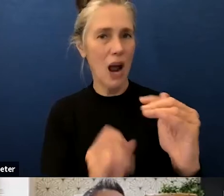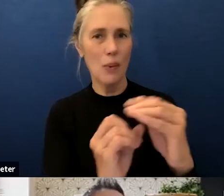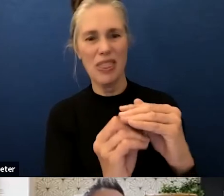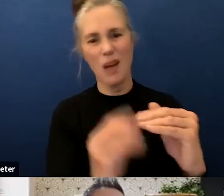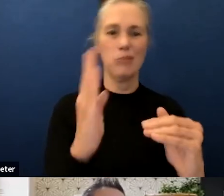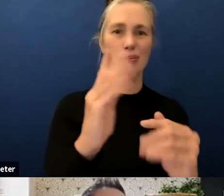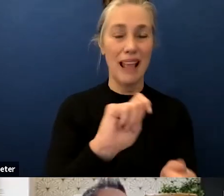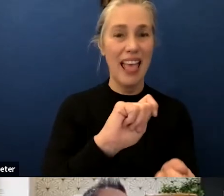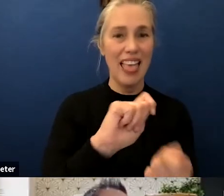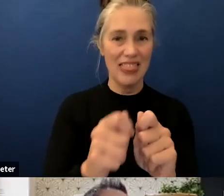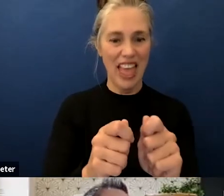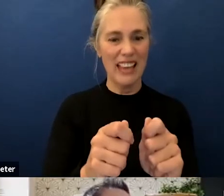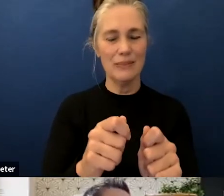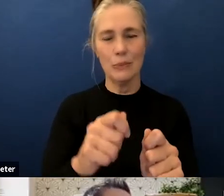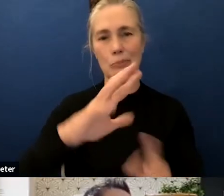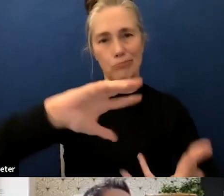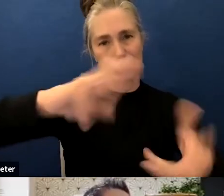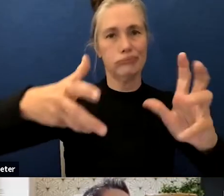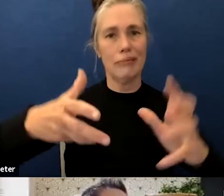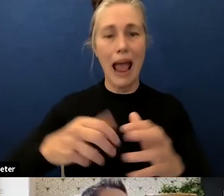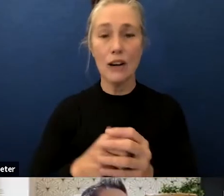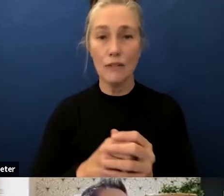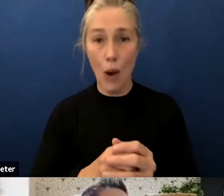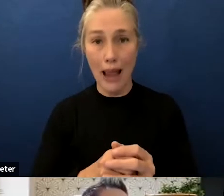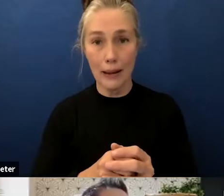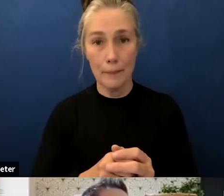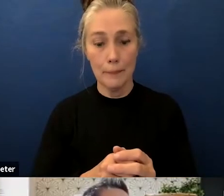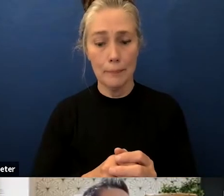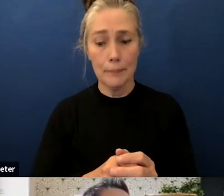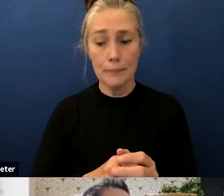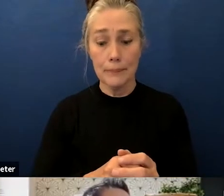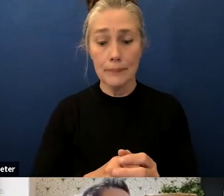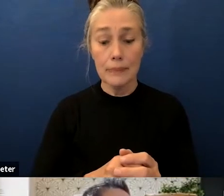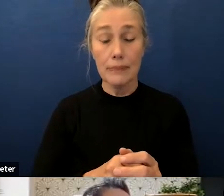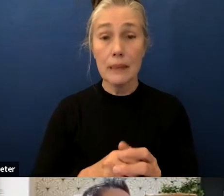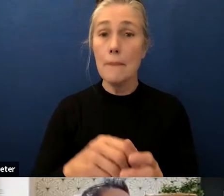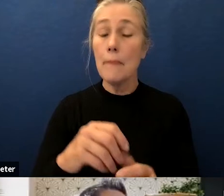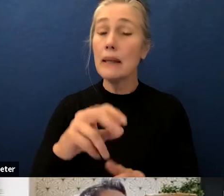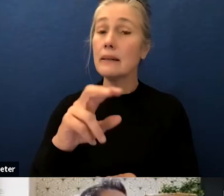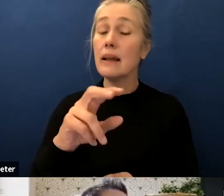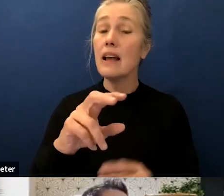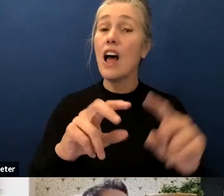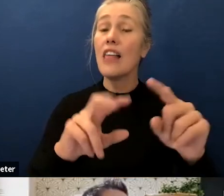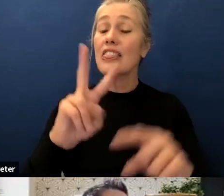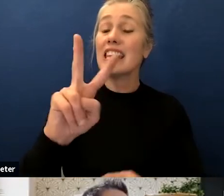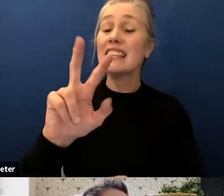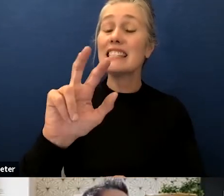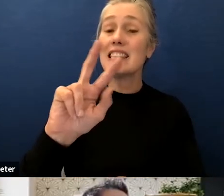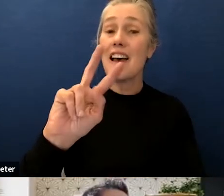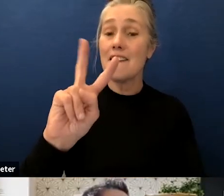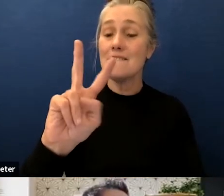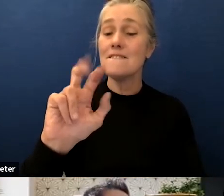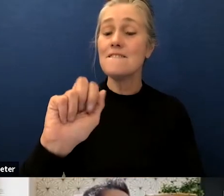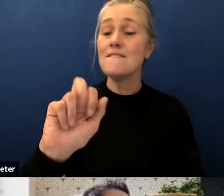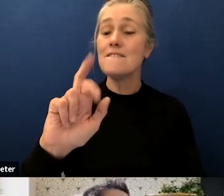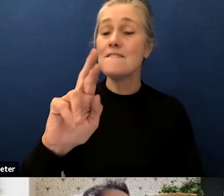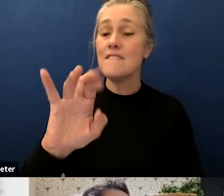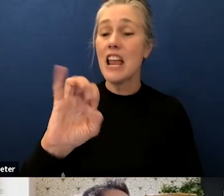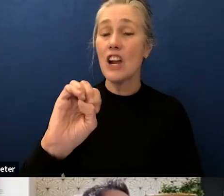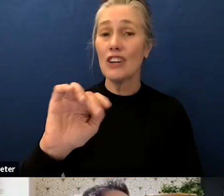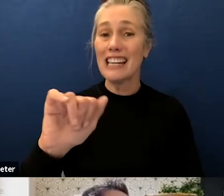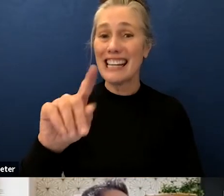total variance out of whack and just as a reminder we uh again if you look at the